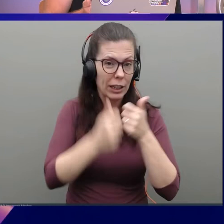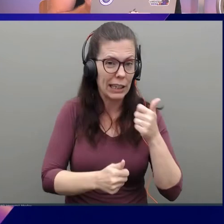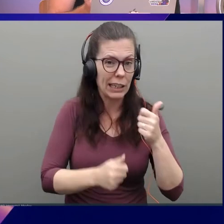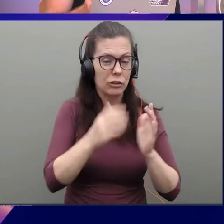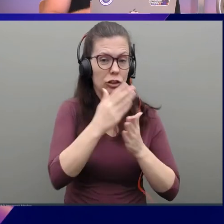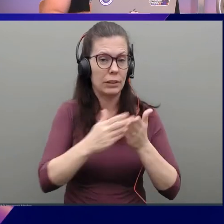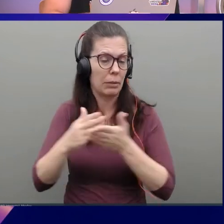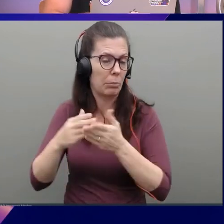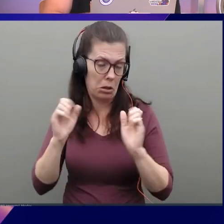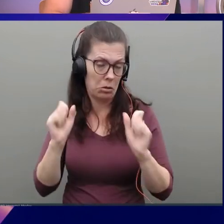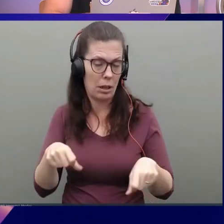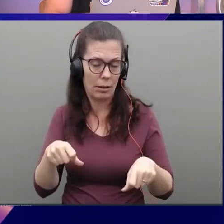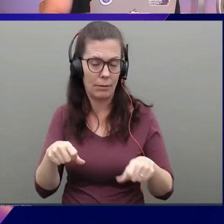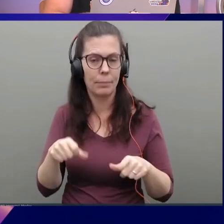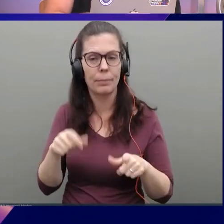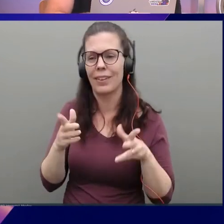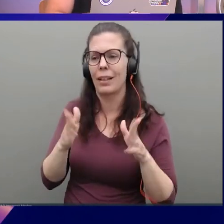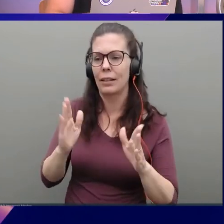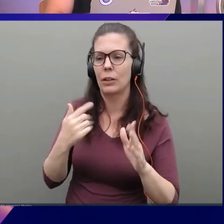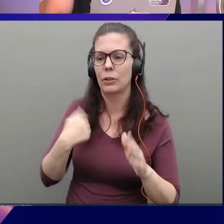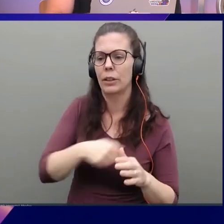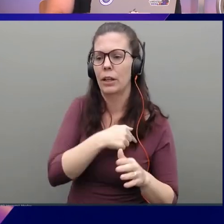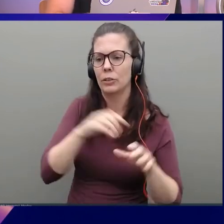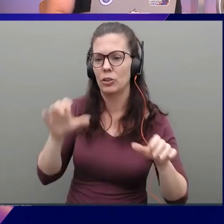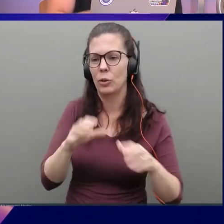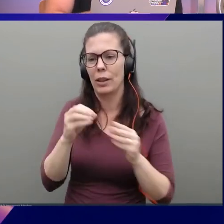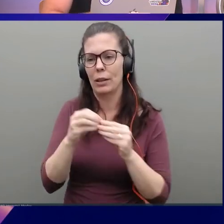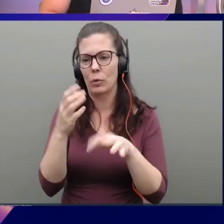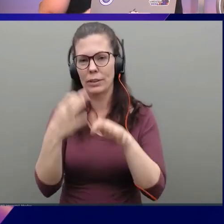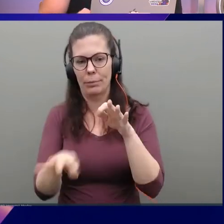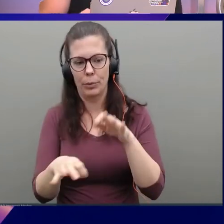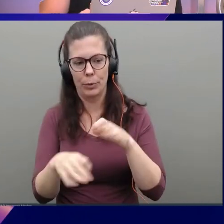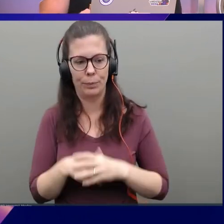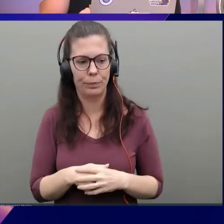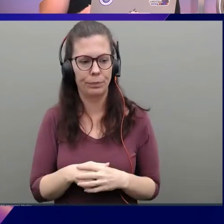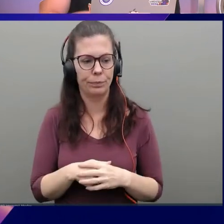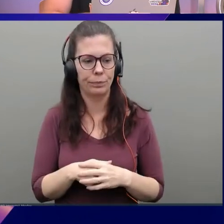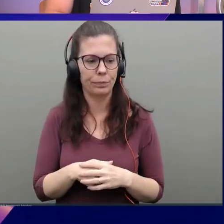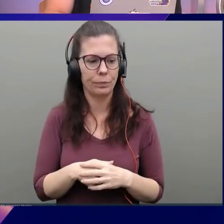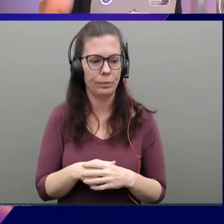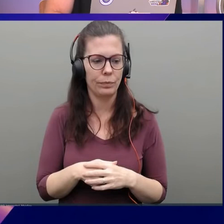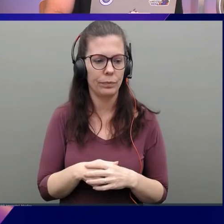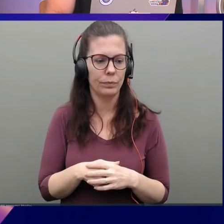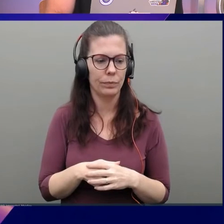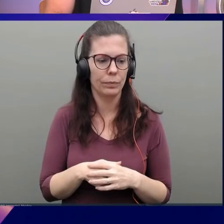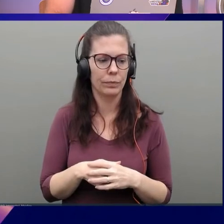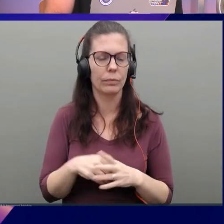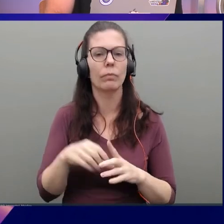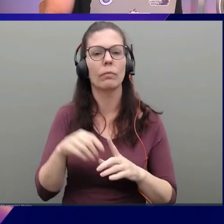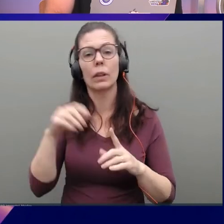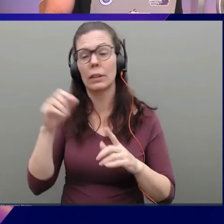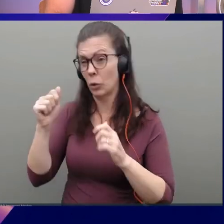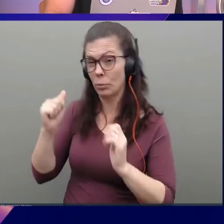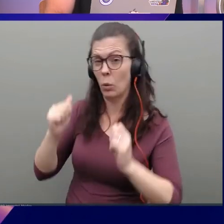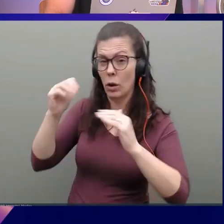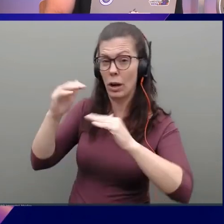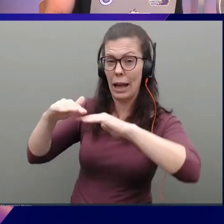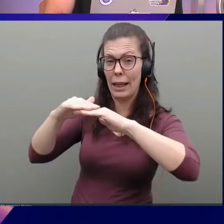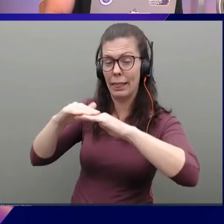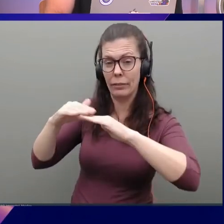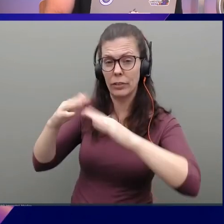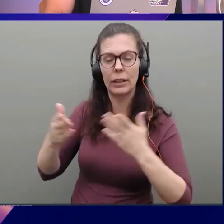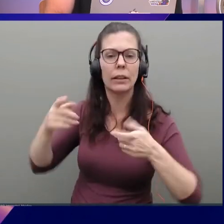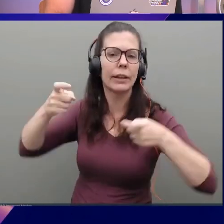And so, this allows us to sort of do that more simply. And so, this policy would also allow you to do higher level things like control